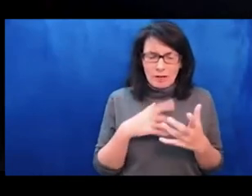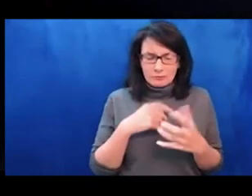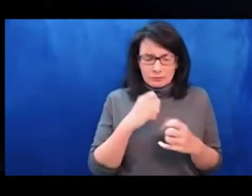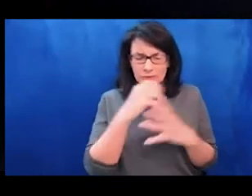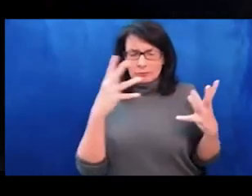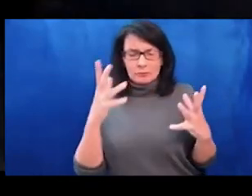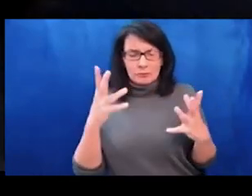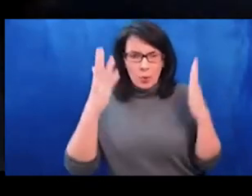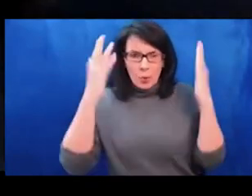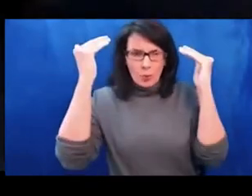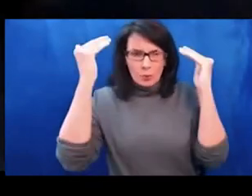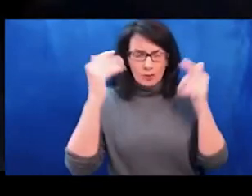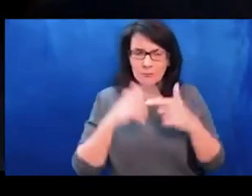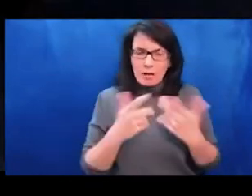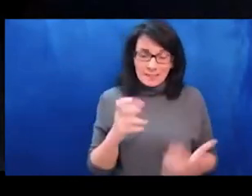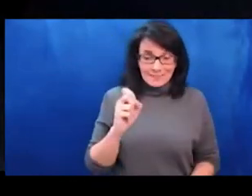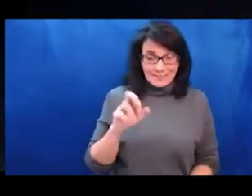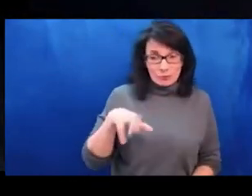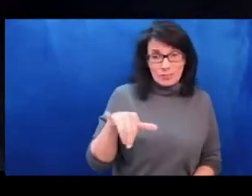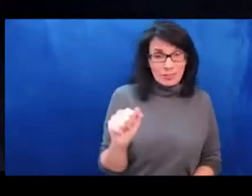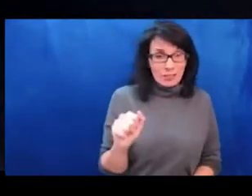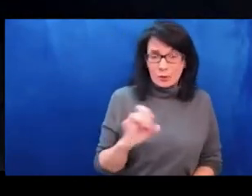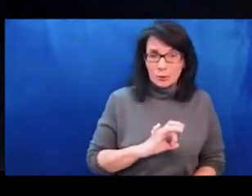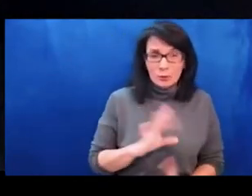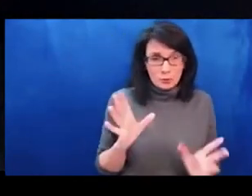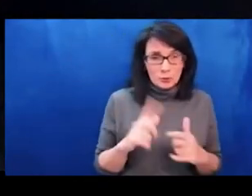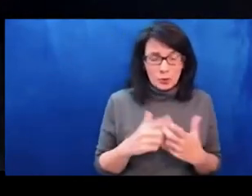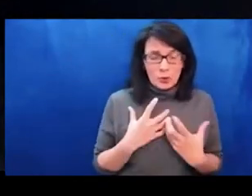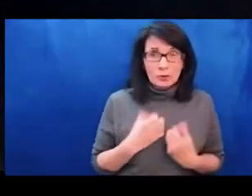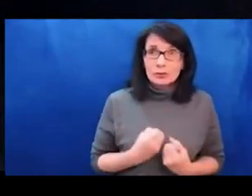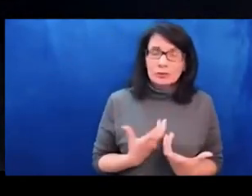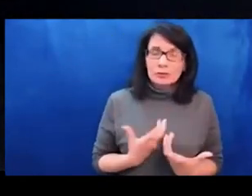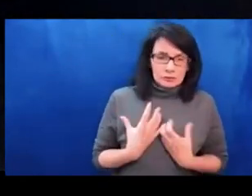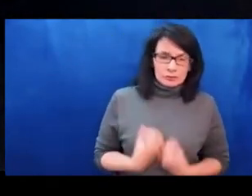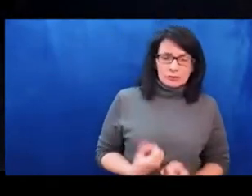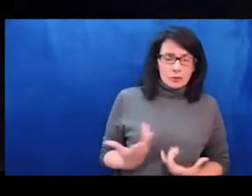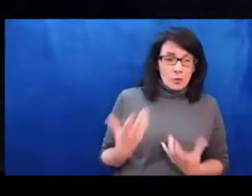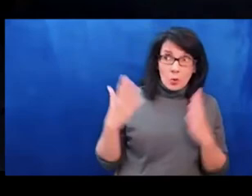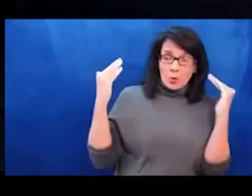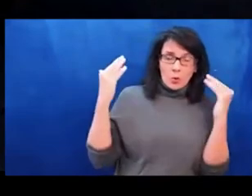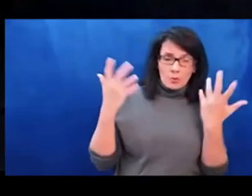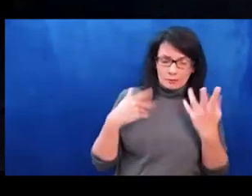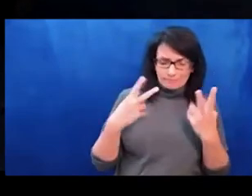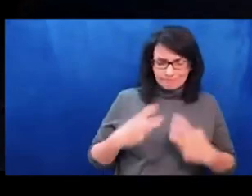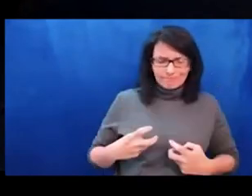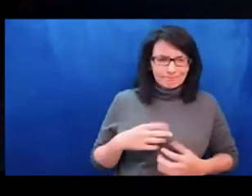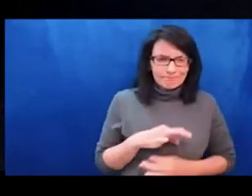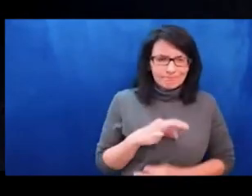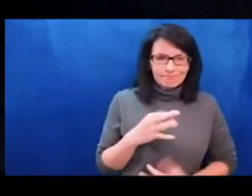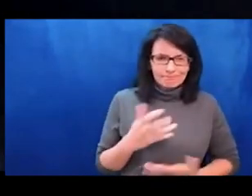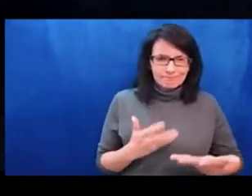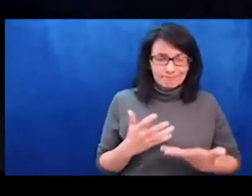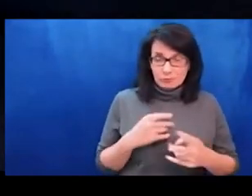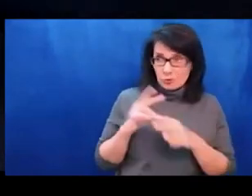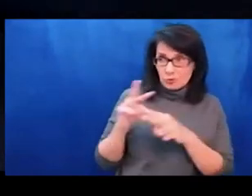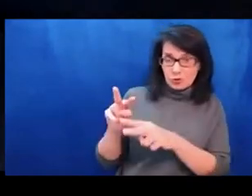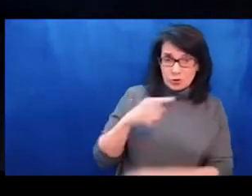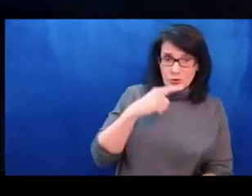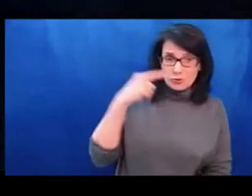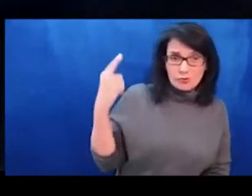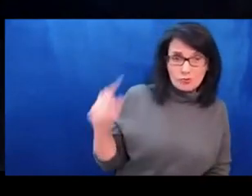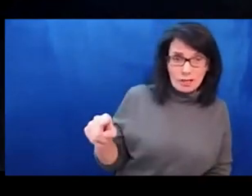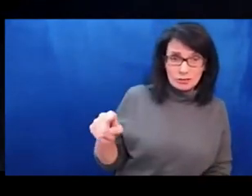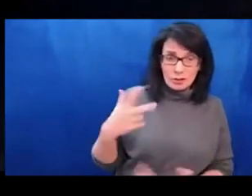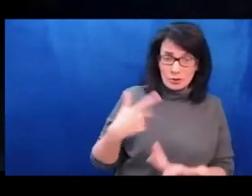way of introducing our next speaker, I'd like to read something that he posted on his Facebook page a few days